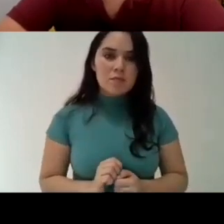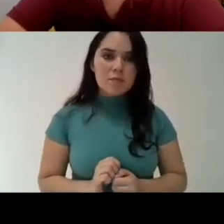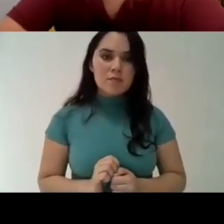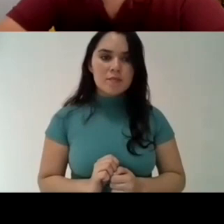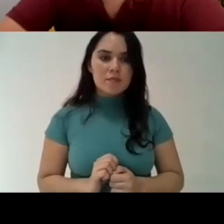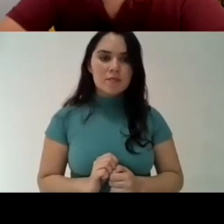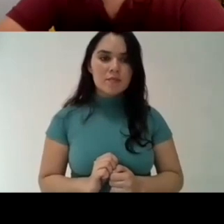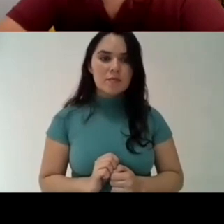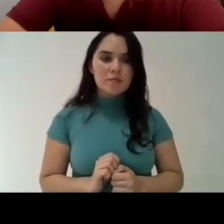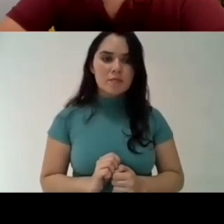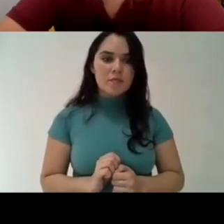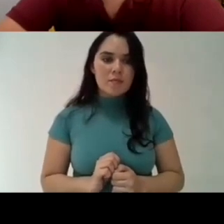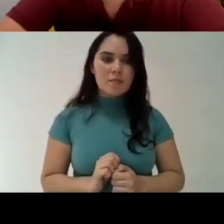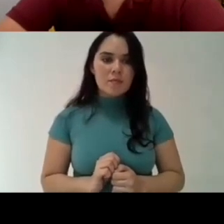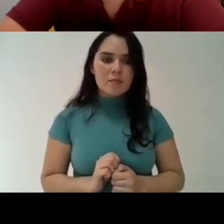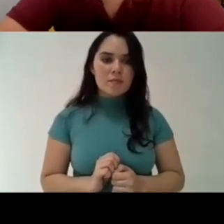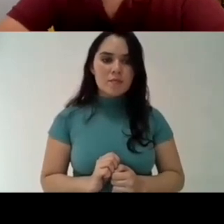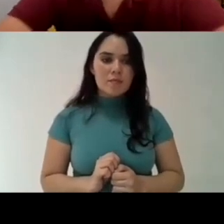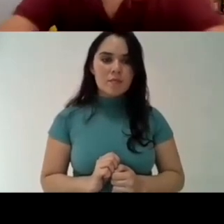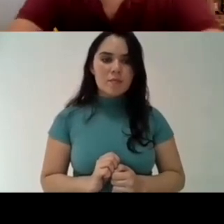government and and uh